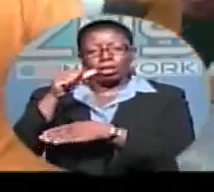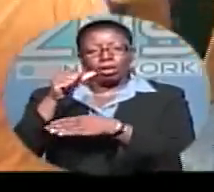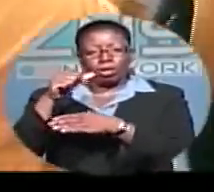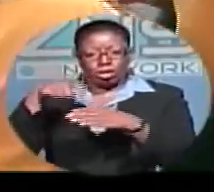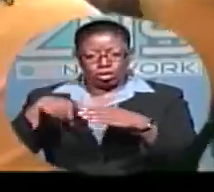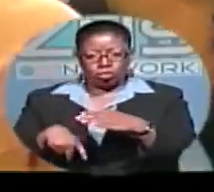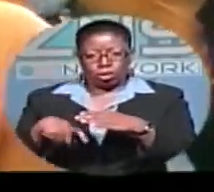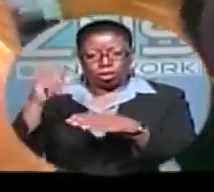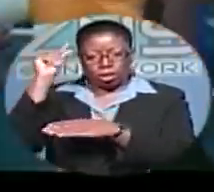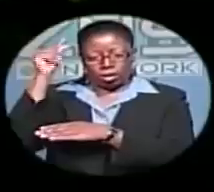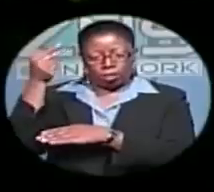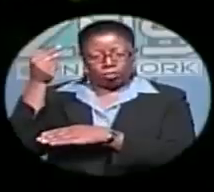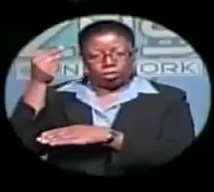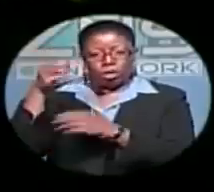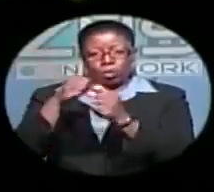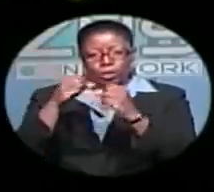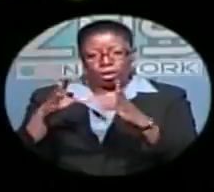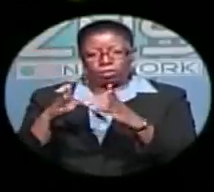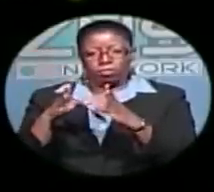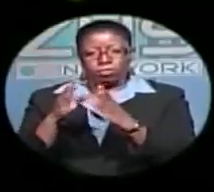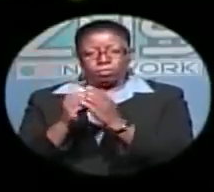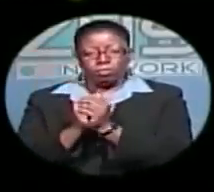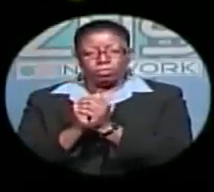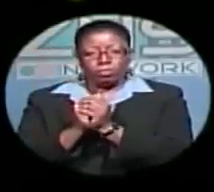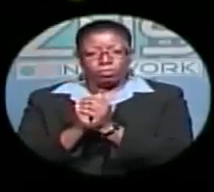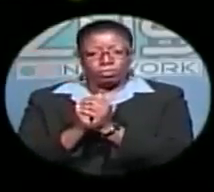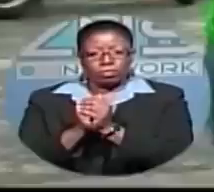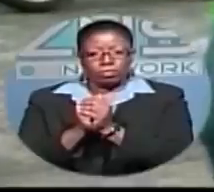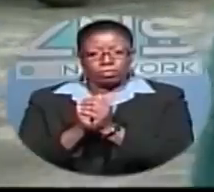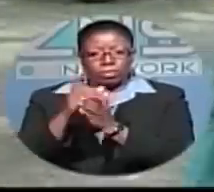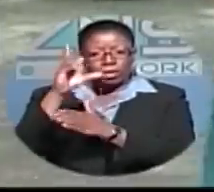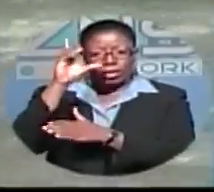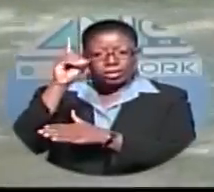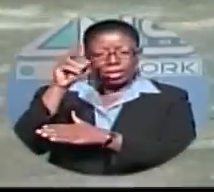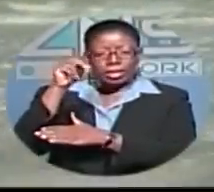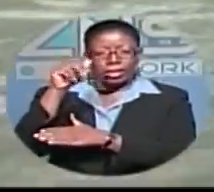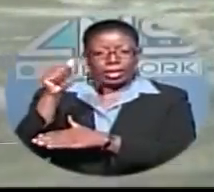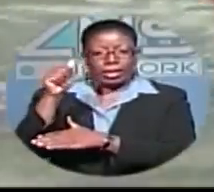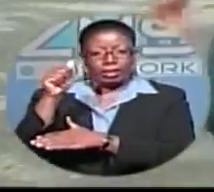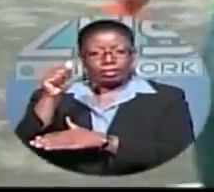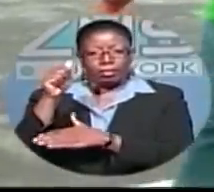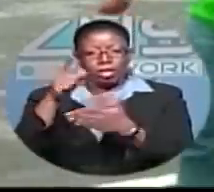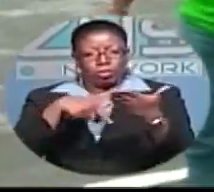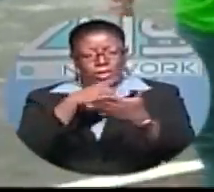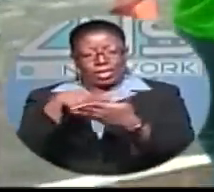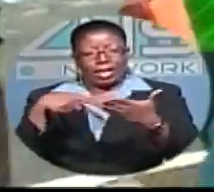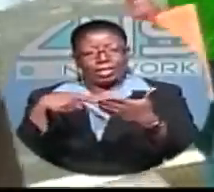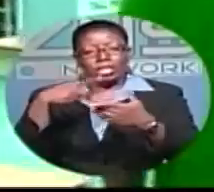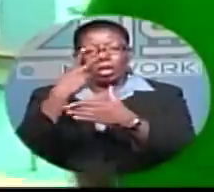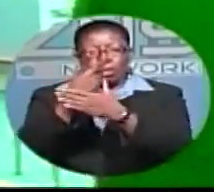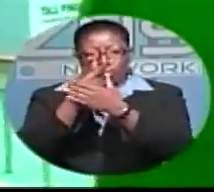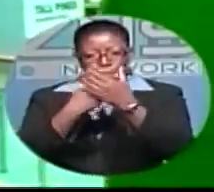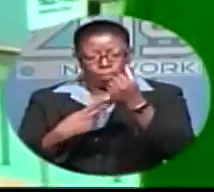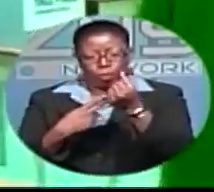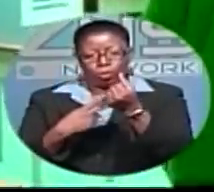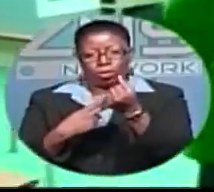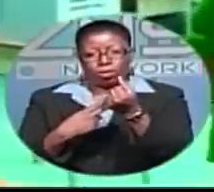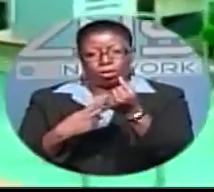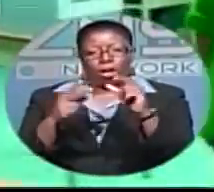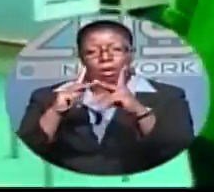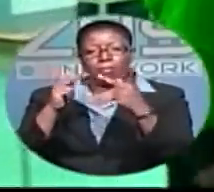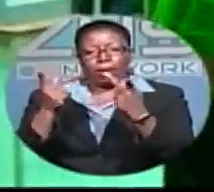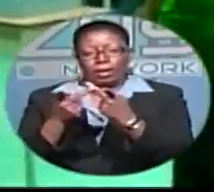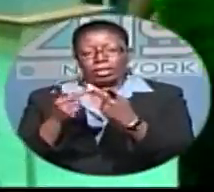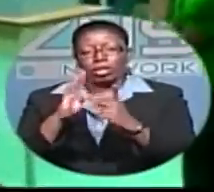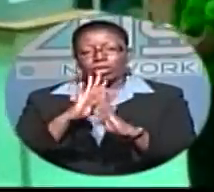consent through a national referendum. The Democratic National Alliance issued a statement Wednesday criticizing both major party leaders of not addressing the